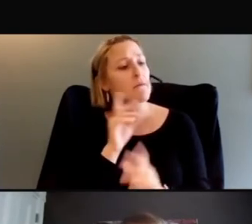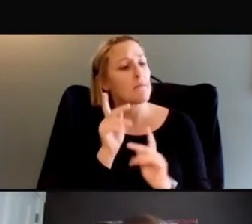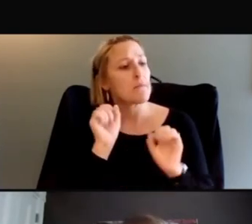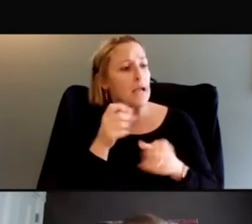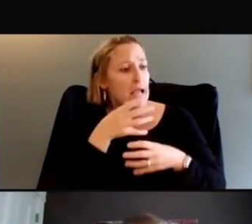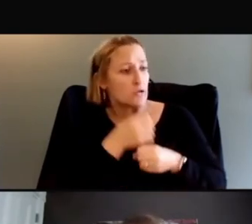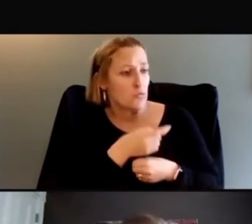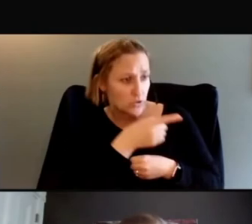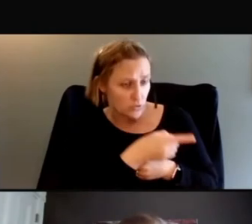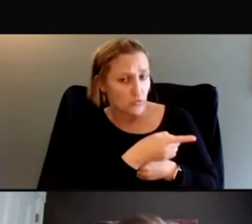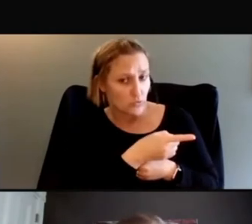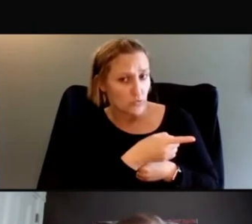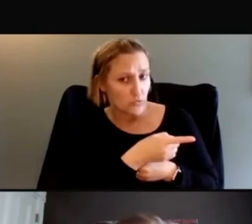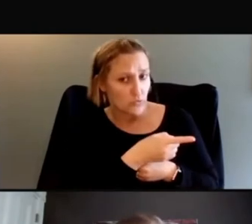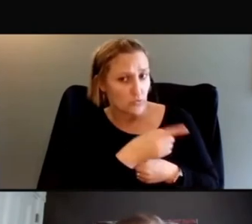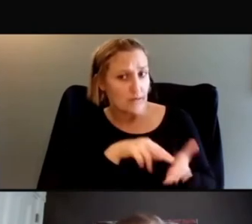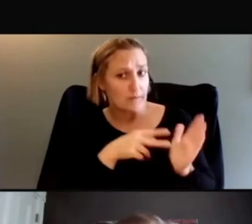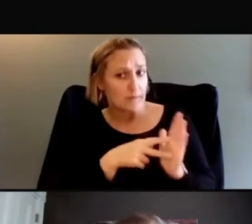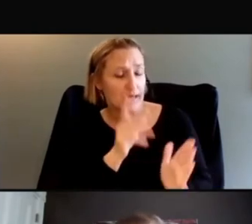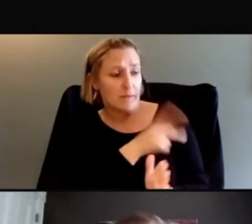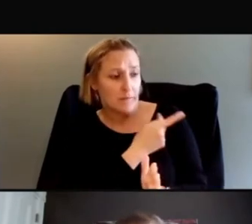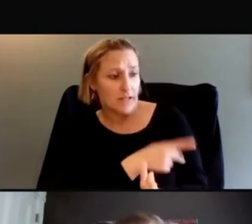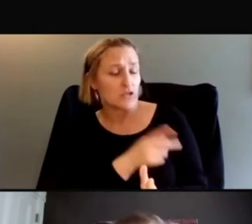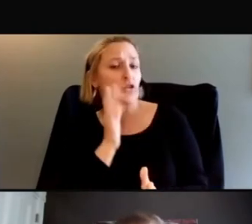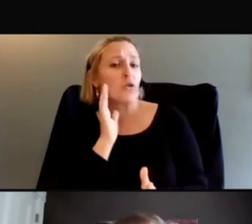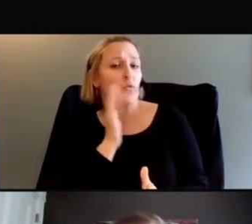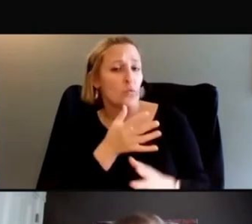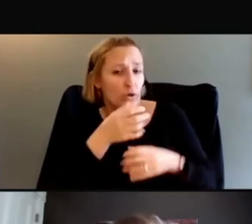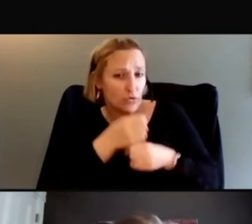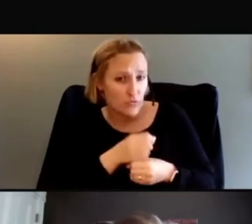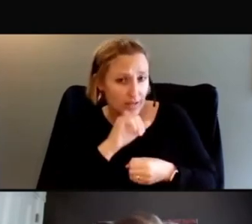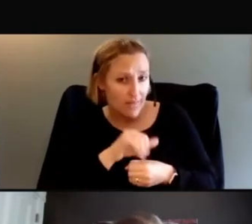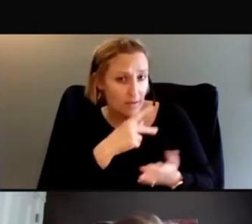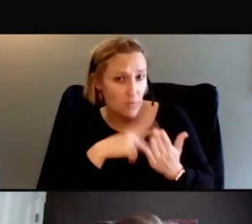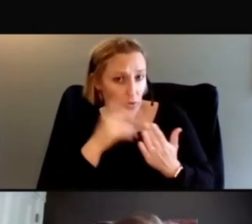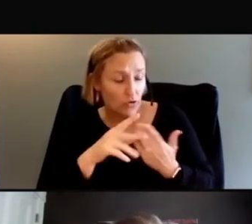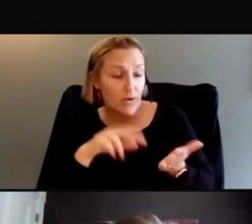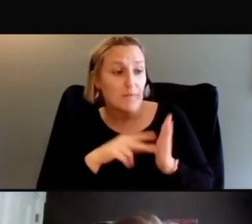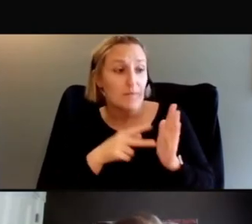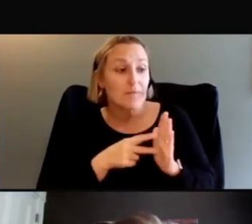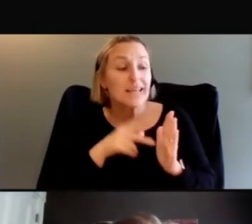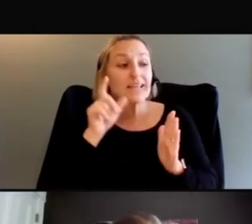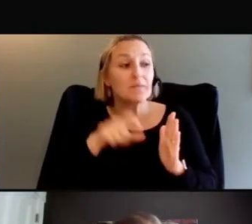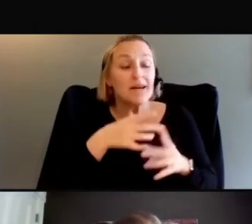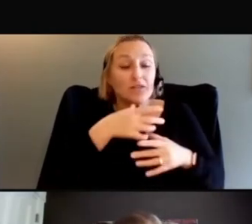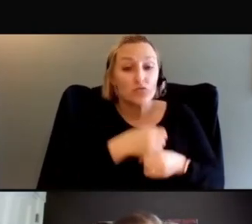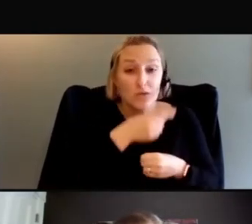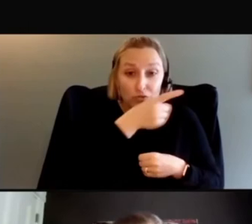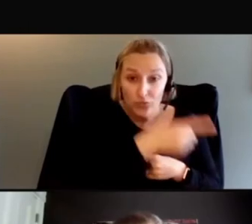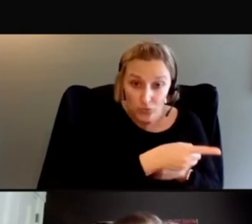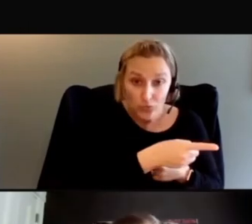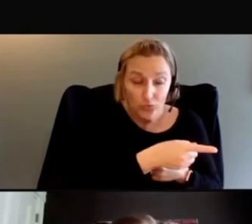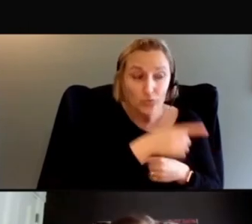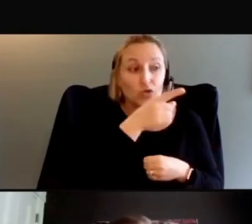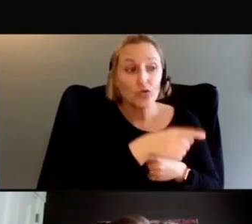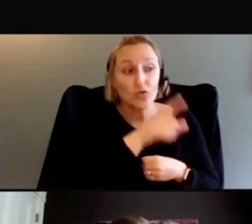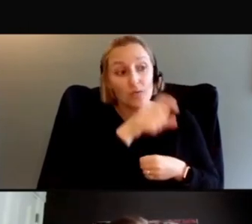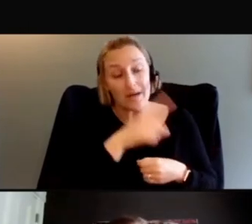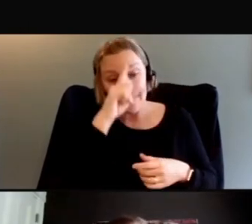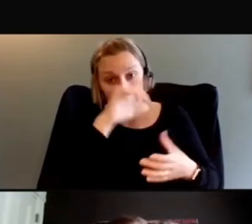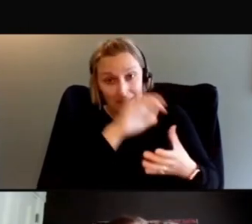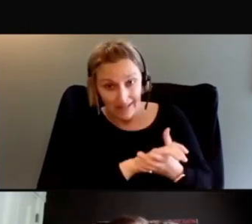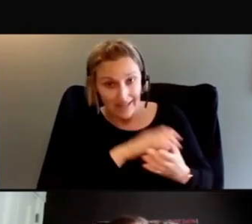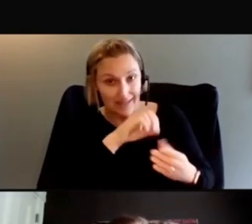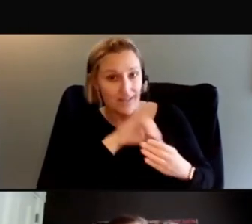the patient will be more likely to trust the program. So you have to be trustworthy. You have to believe in the